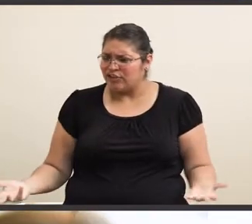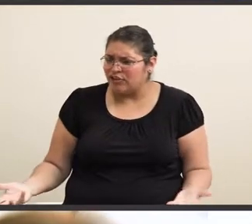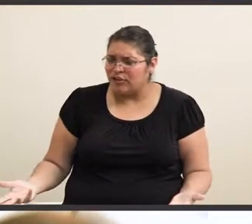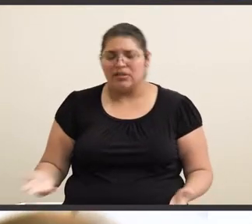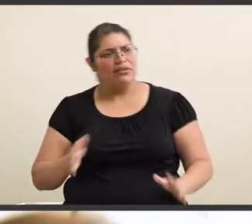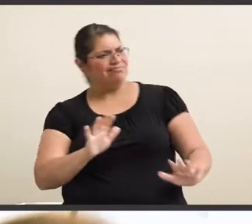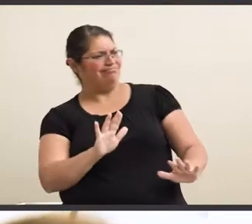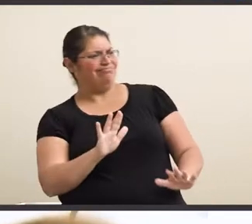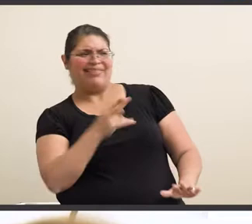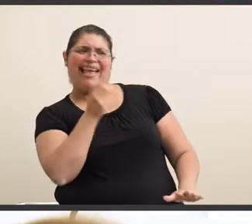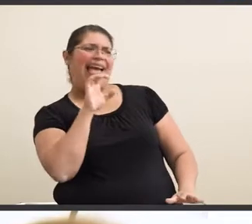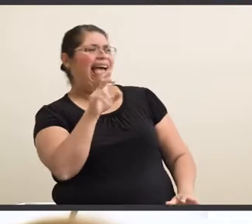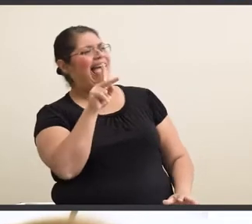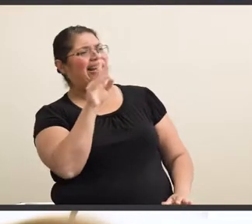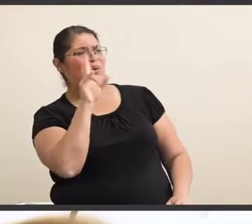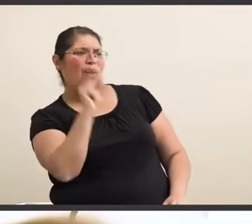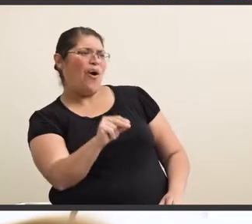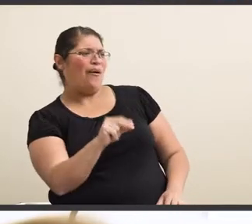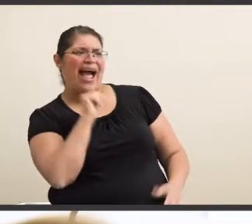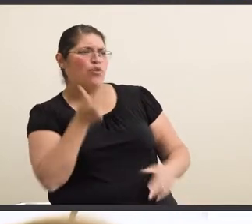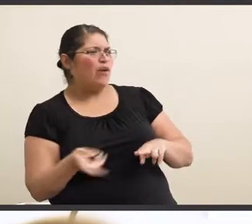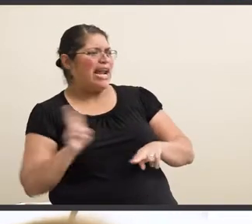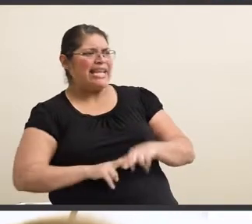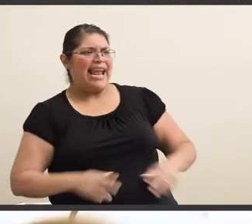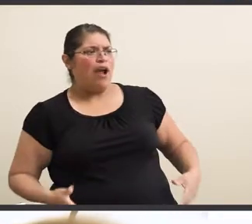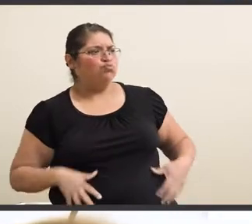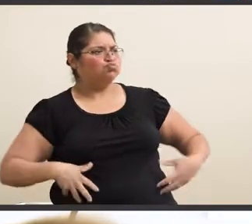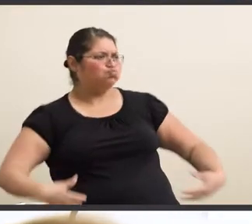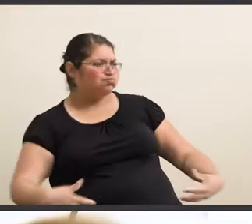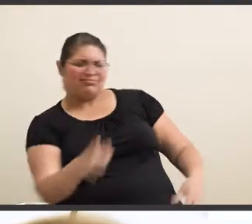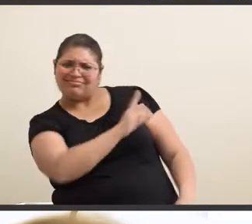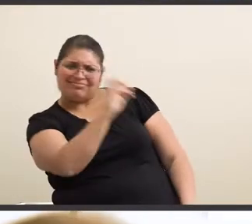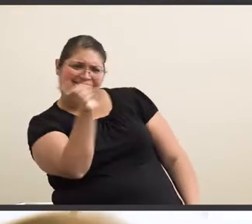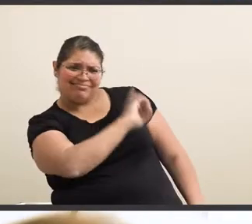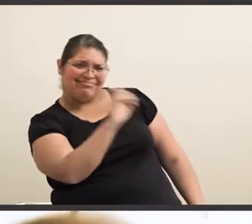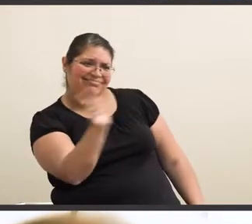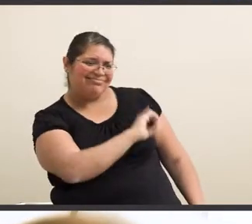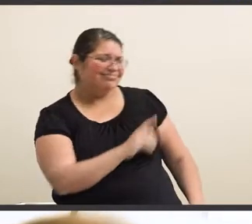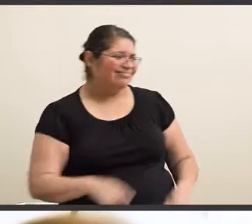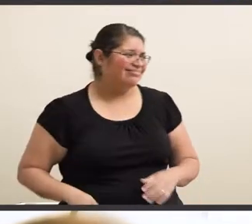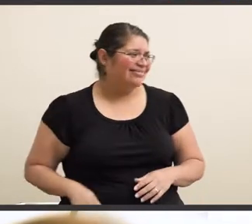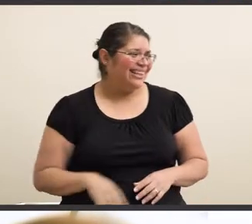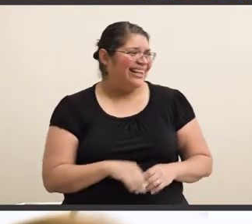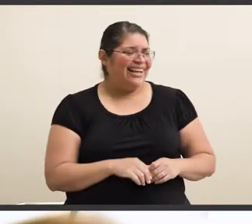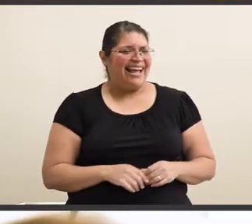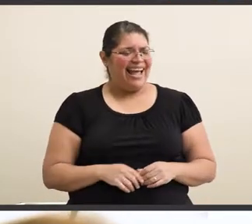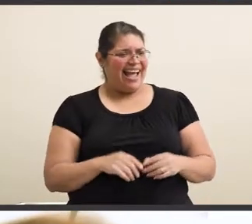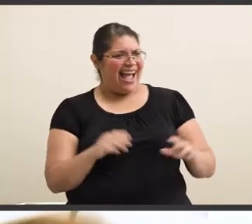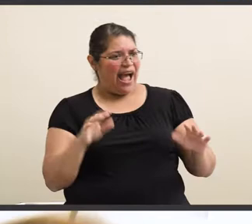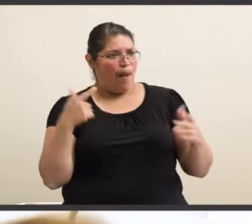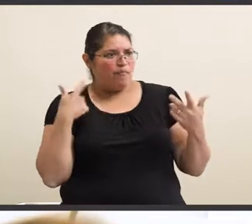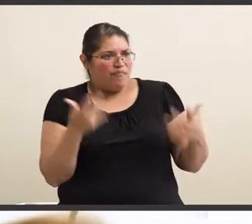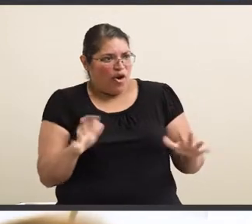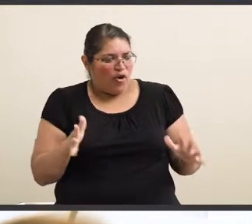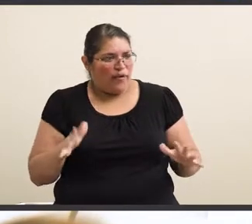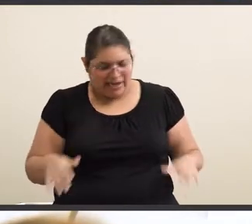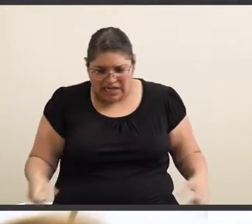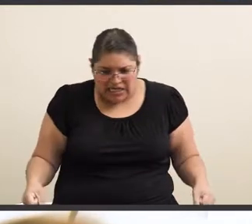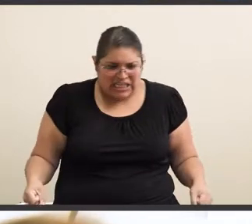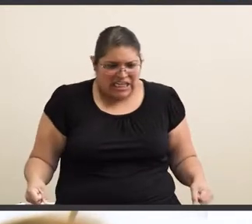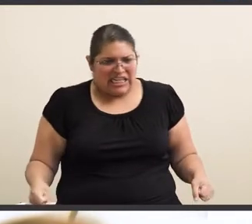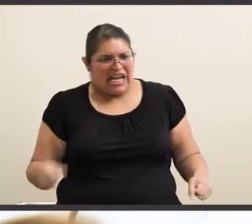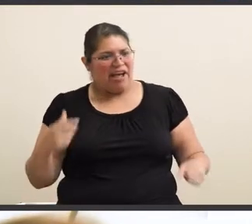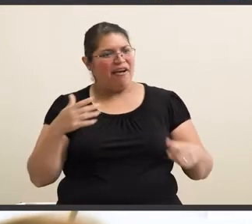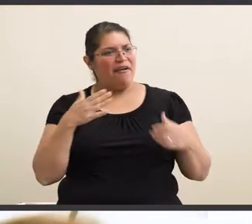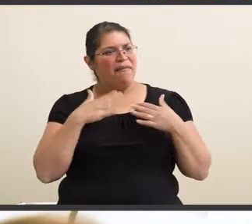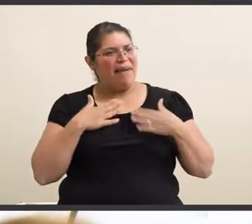like, heck no, man. I don't want to gain weight with the wheelchair. Like I'm just going to, I'm already tight as it is and my